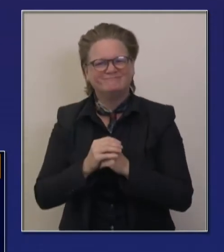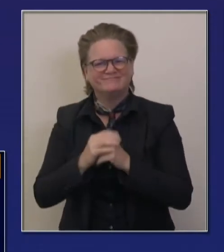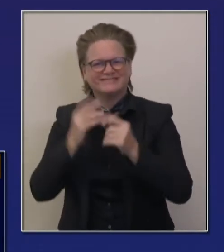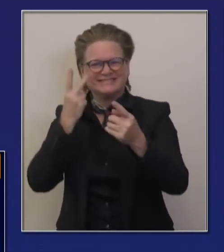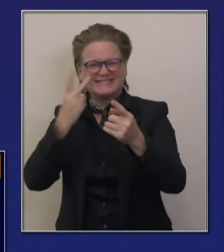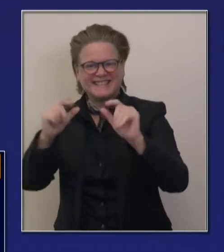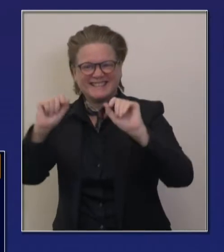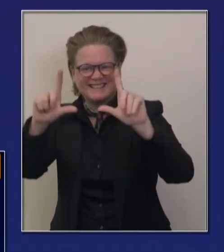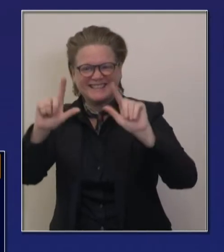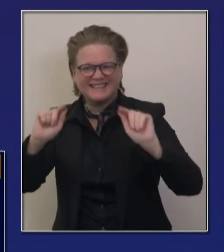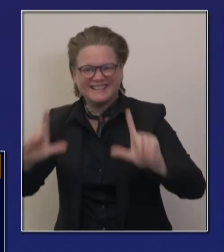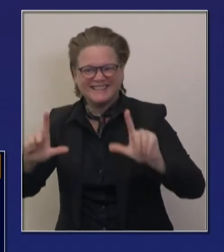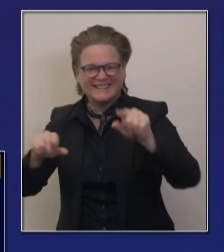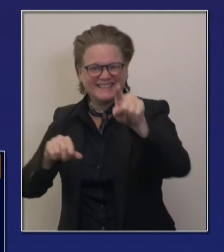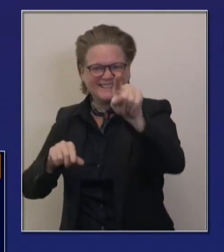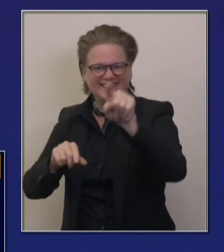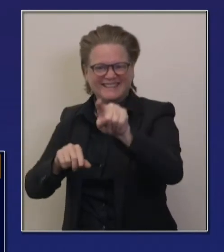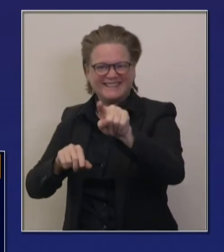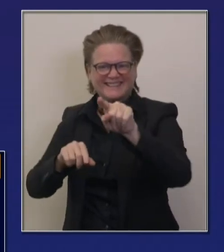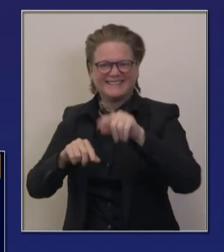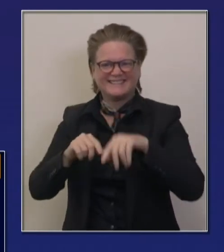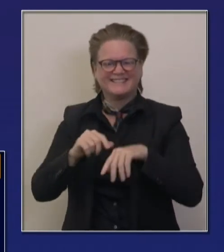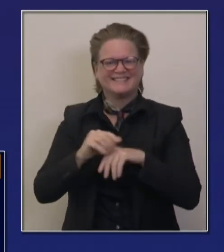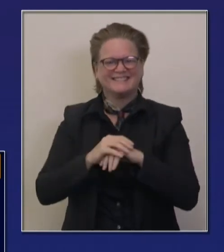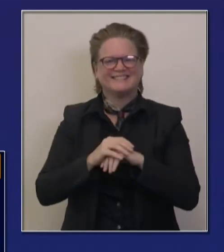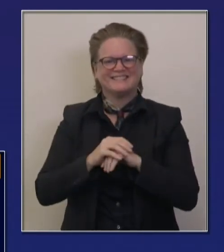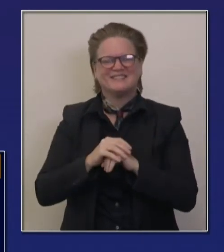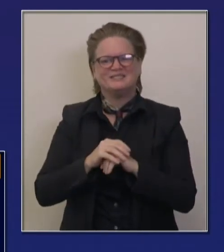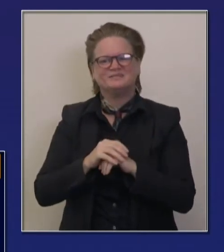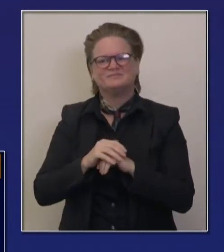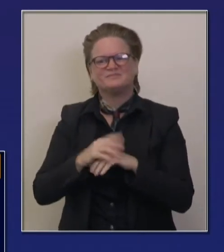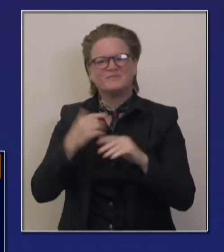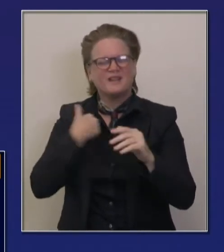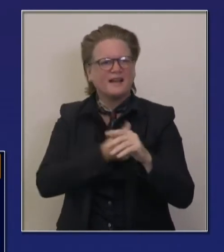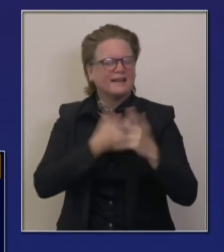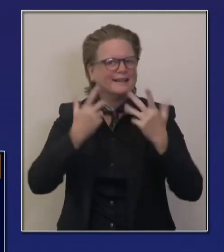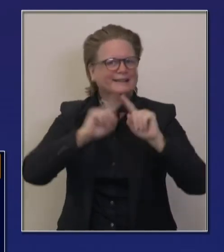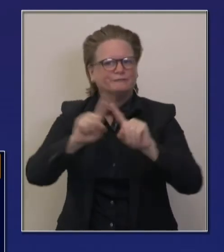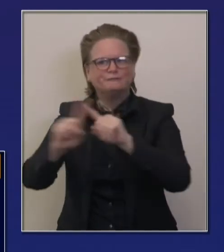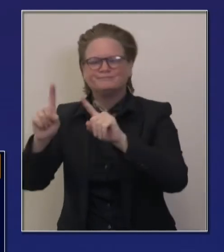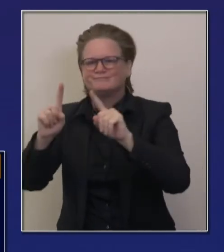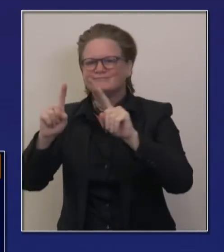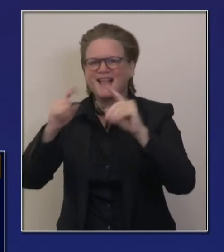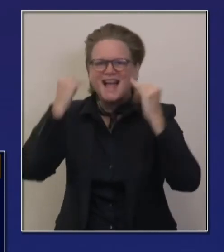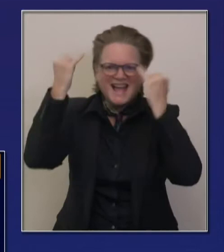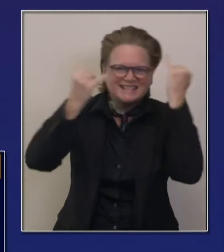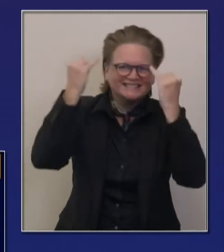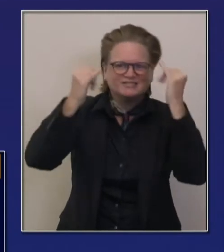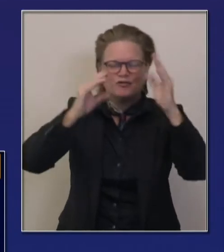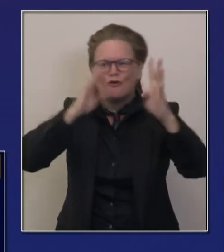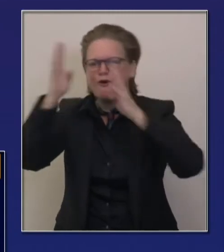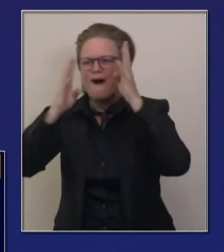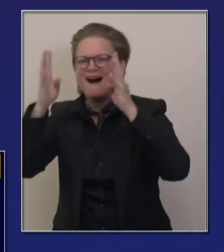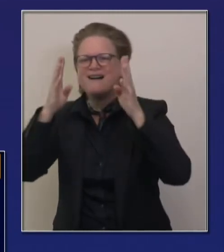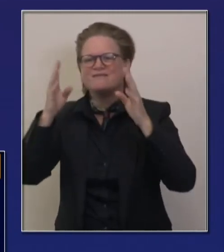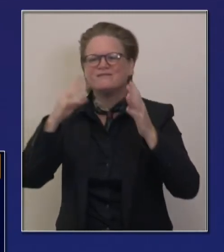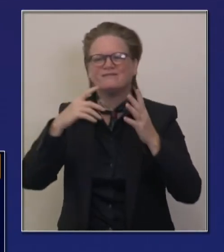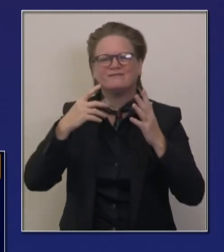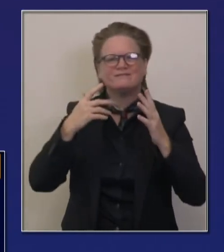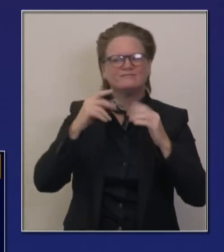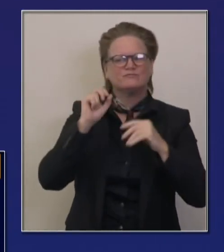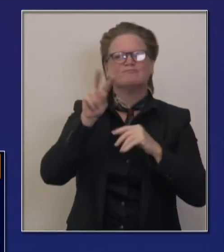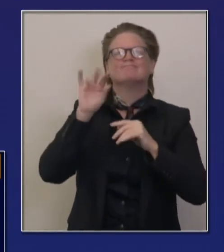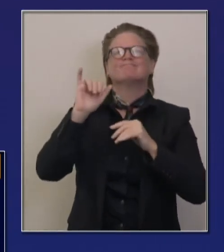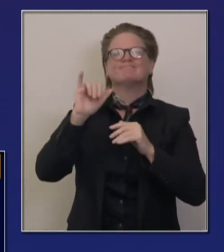images like you just saw in the last slide, but some more creative images and colorful images and using dogs